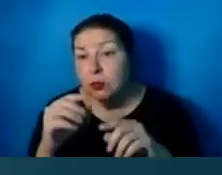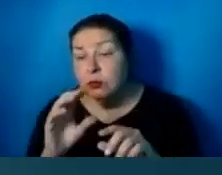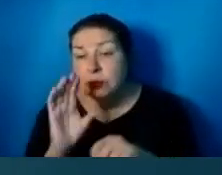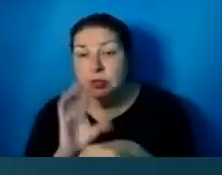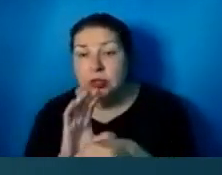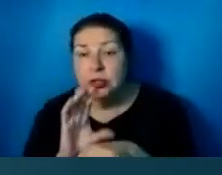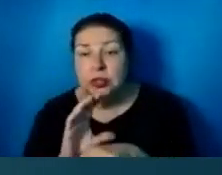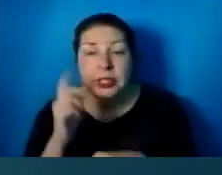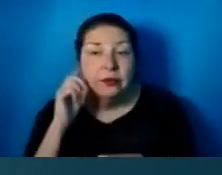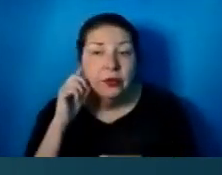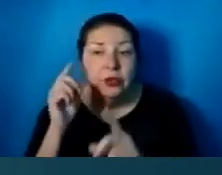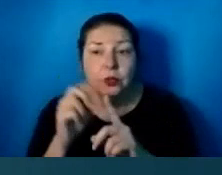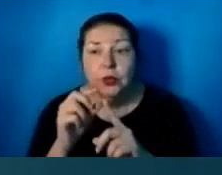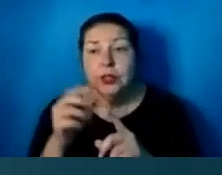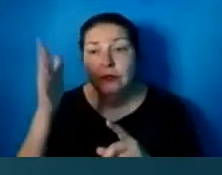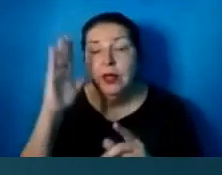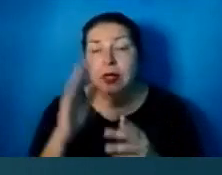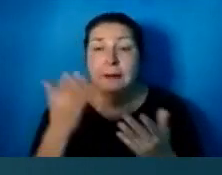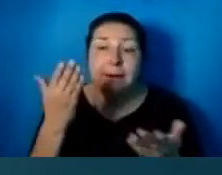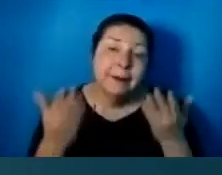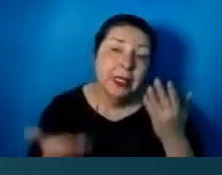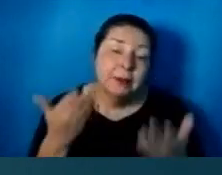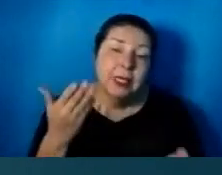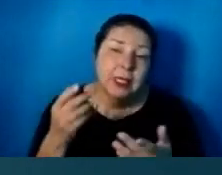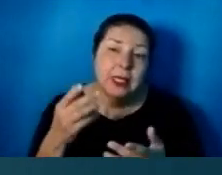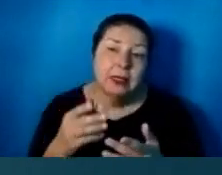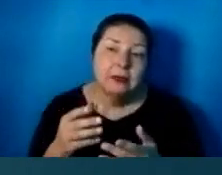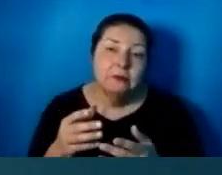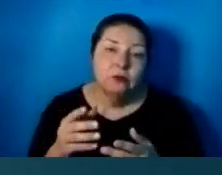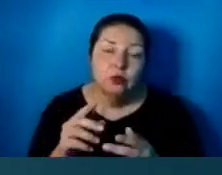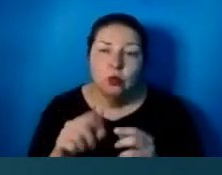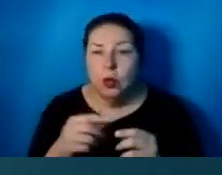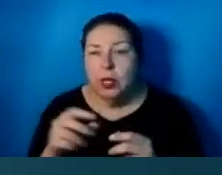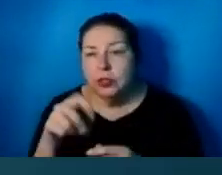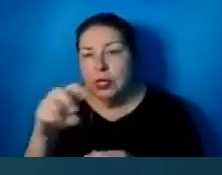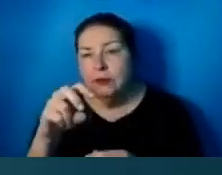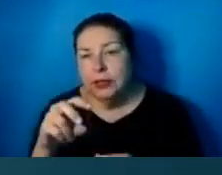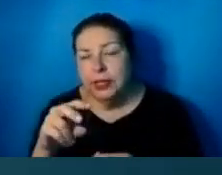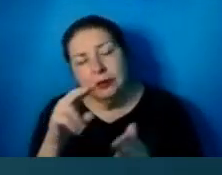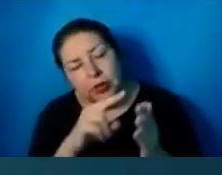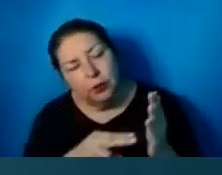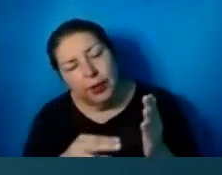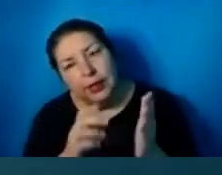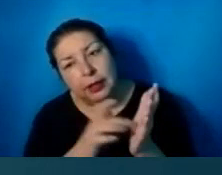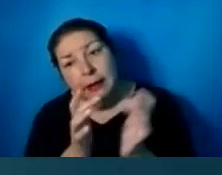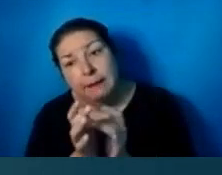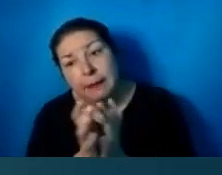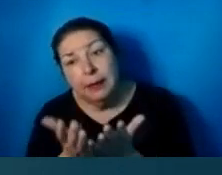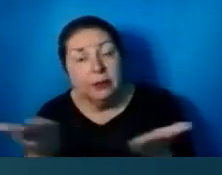have heard the word of God. Maybe they picked up a Bible while traveling in a hotel room.